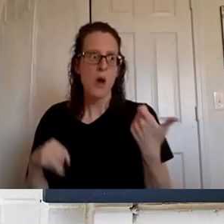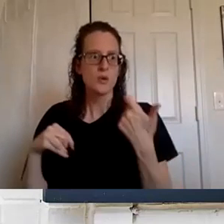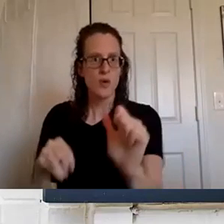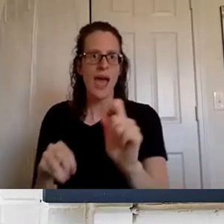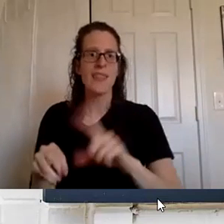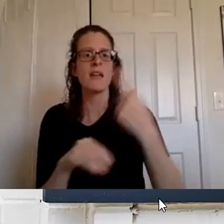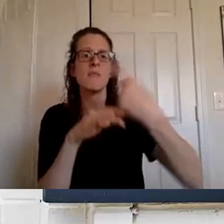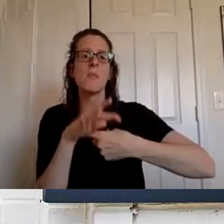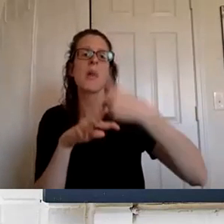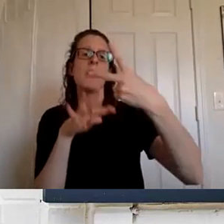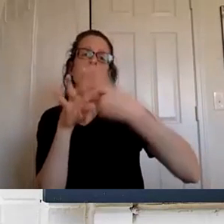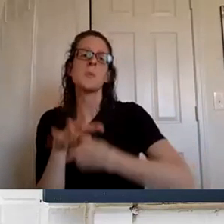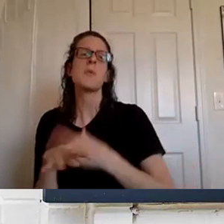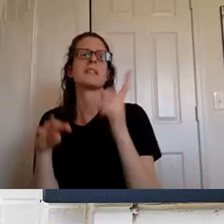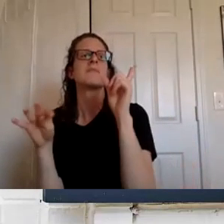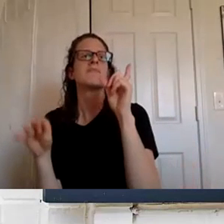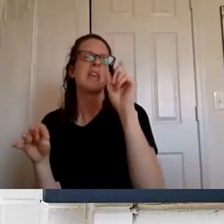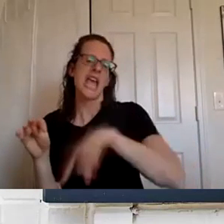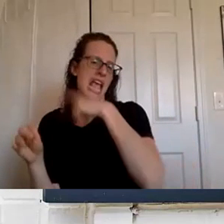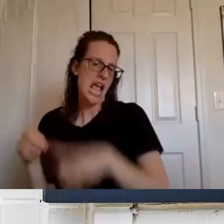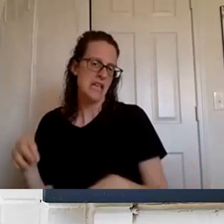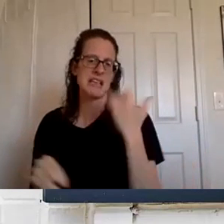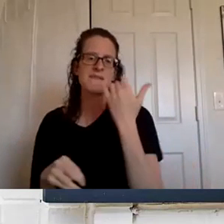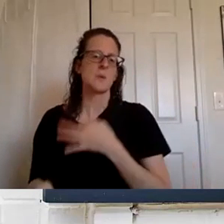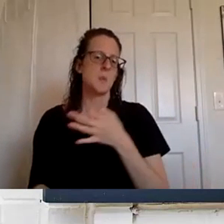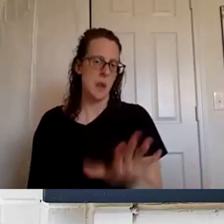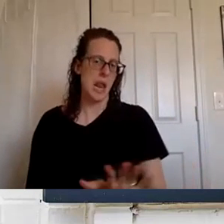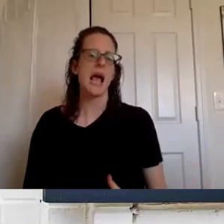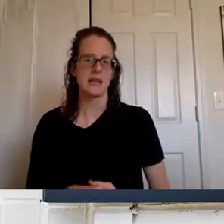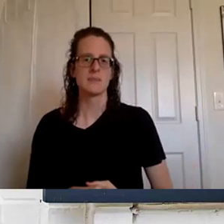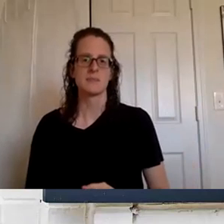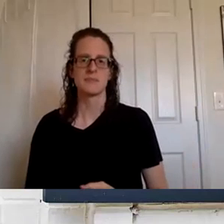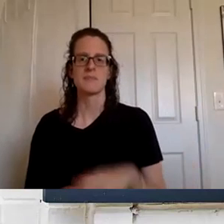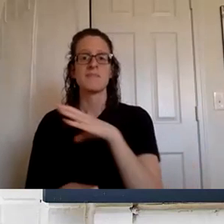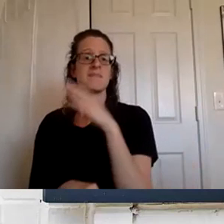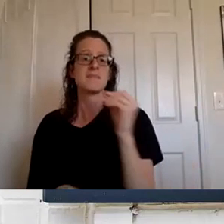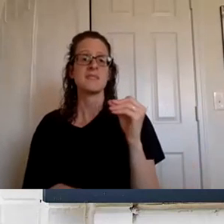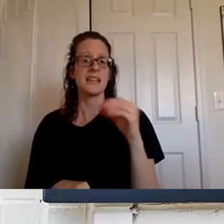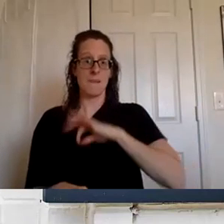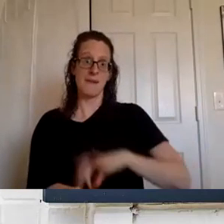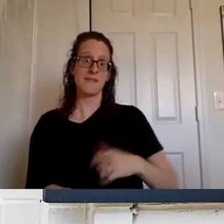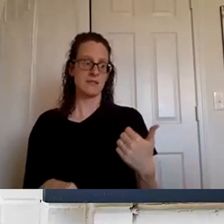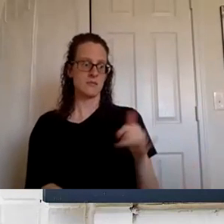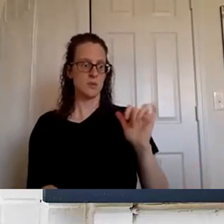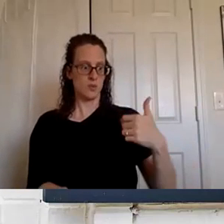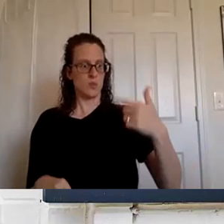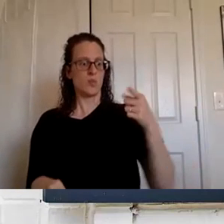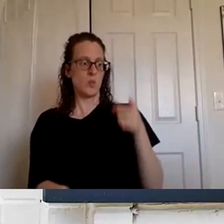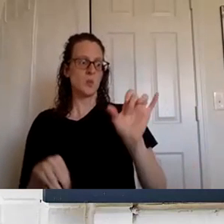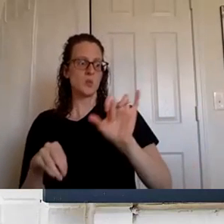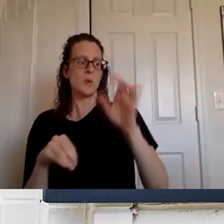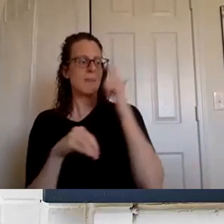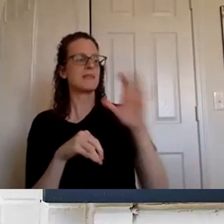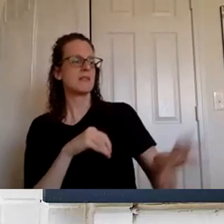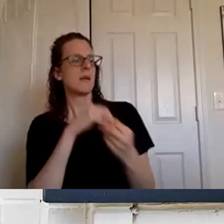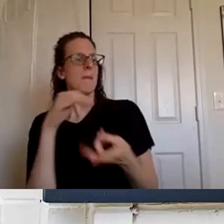you know after after a month or two if they don't like it so it's great and it benefits you because you get an extra bonus for helping